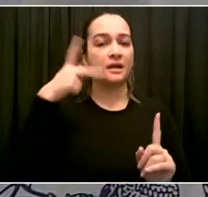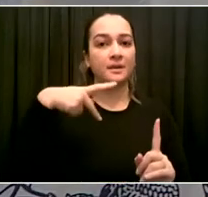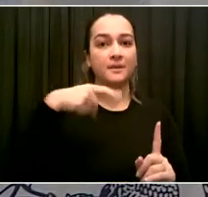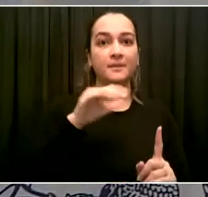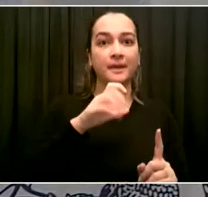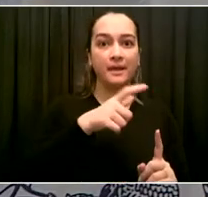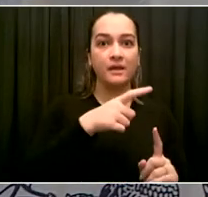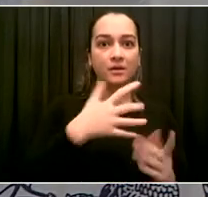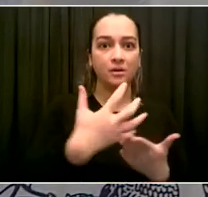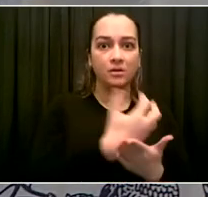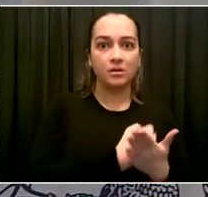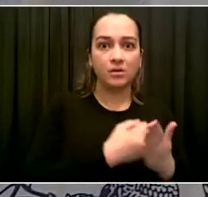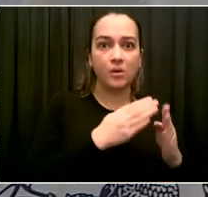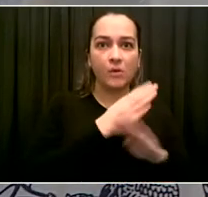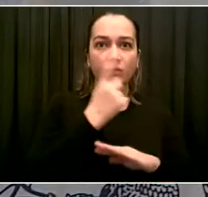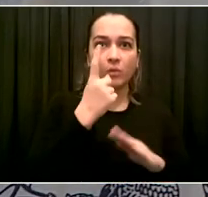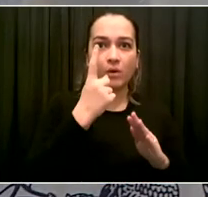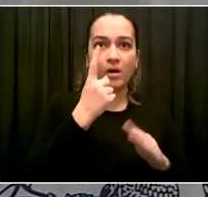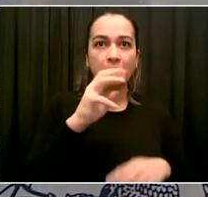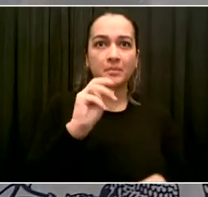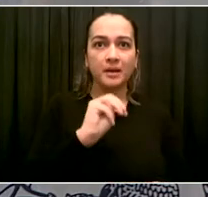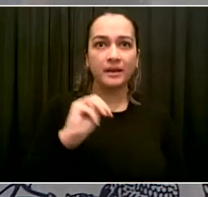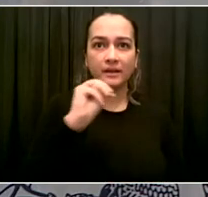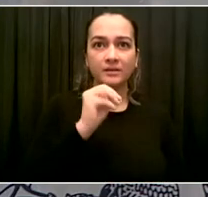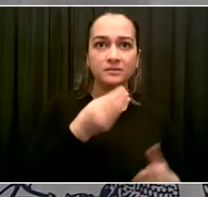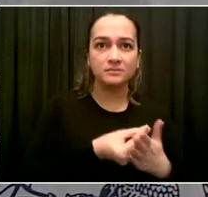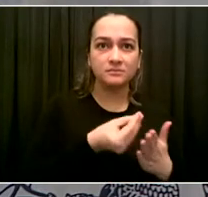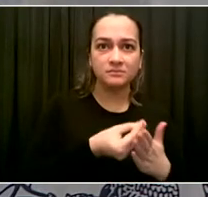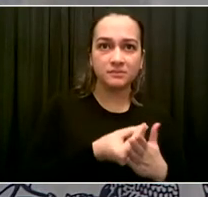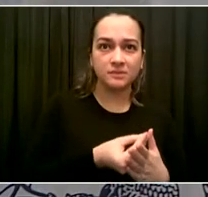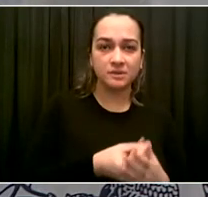Some people contributed 500 grand or more.